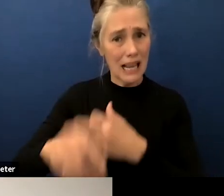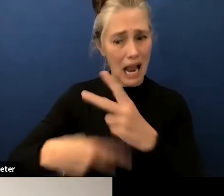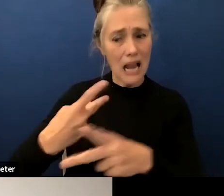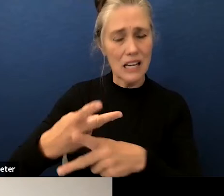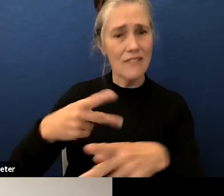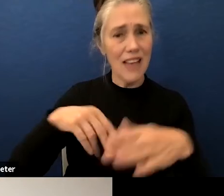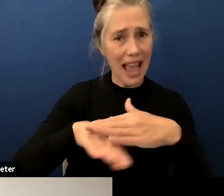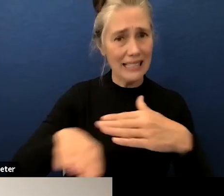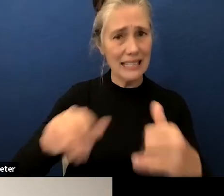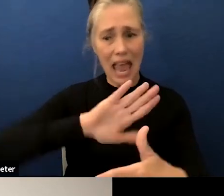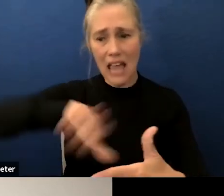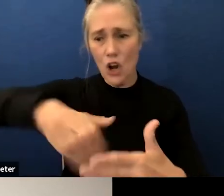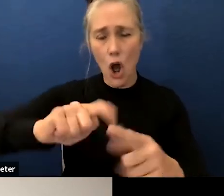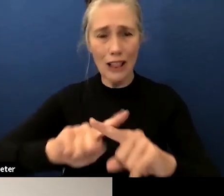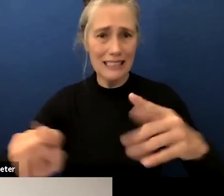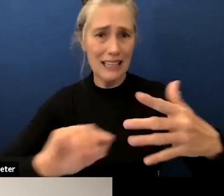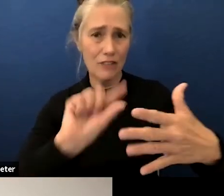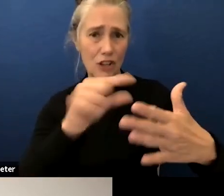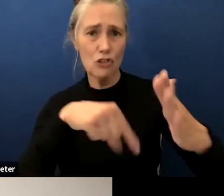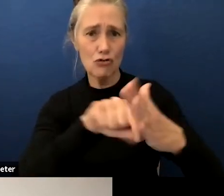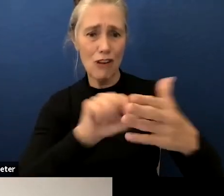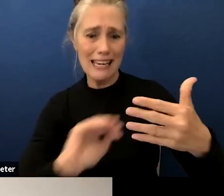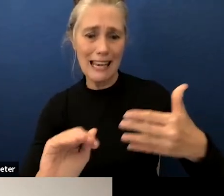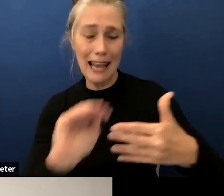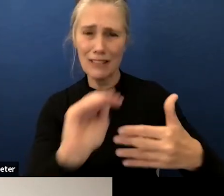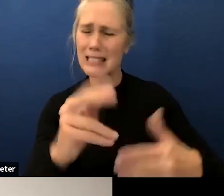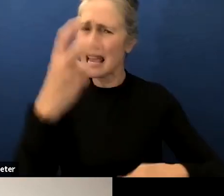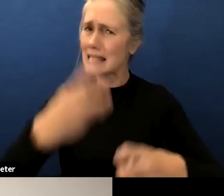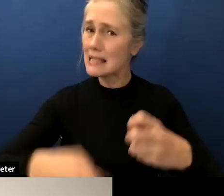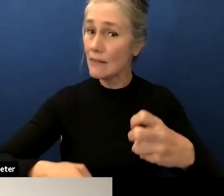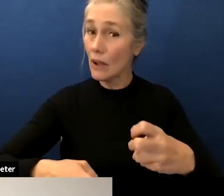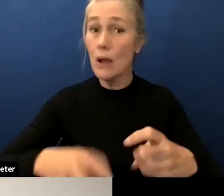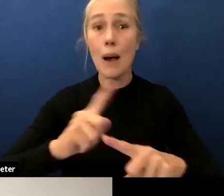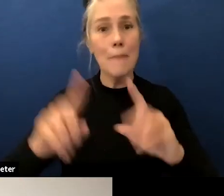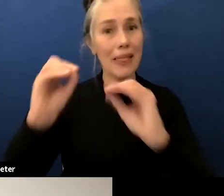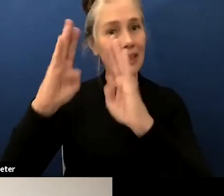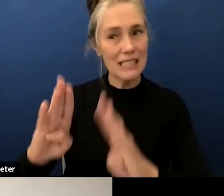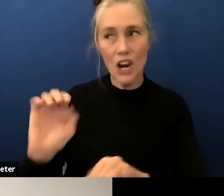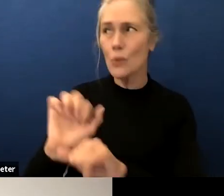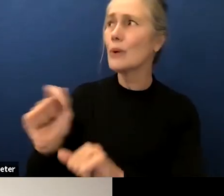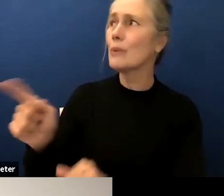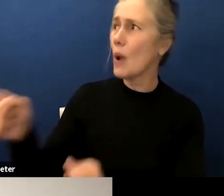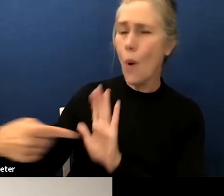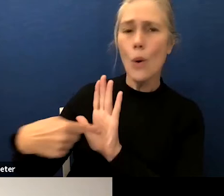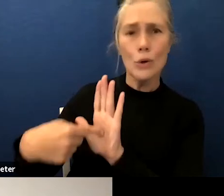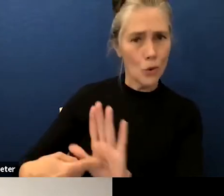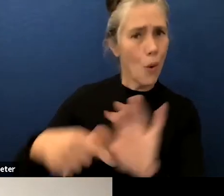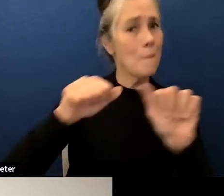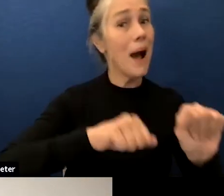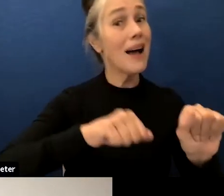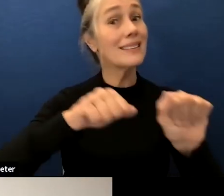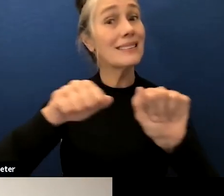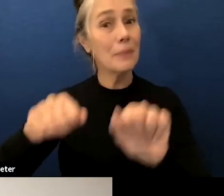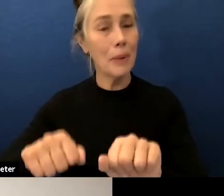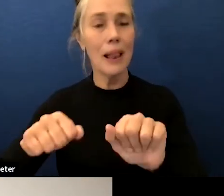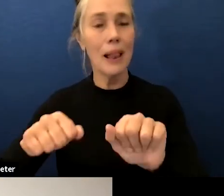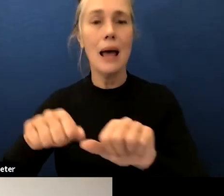the teachers i have been working alongside this year have demonstrated that it is possible not only is this possible but it has the